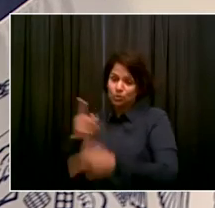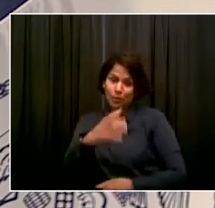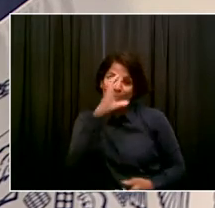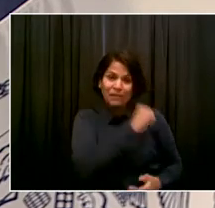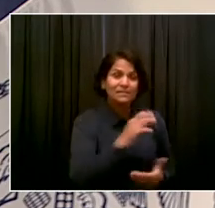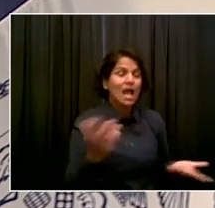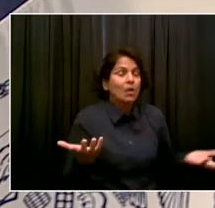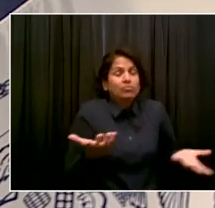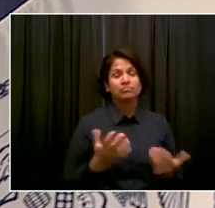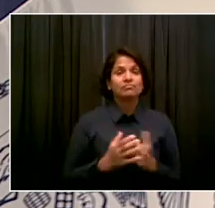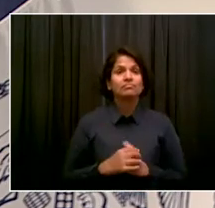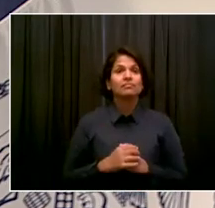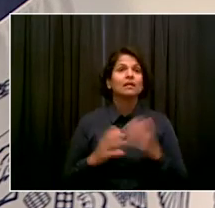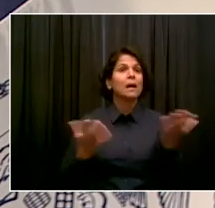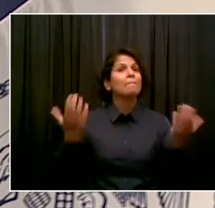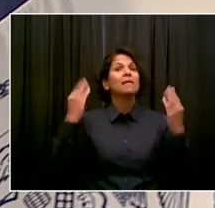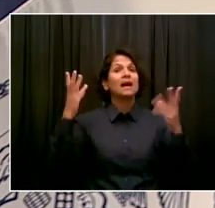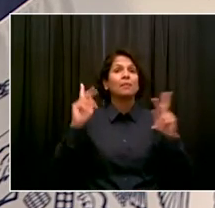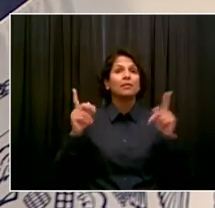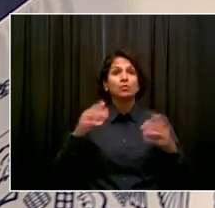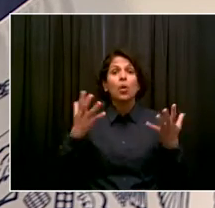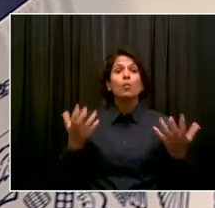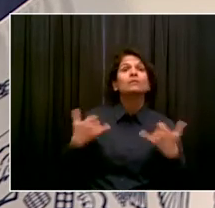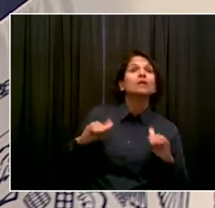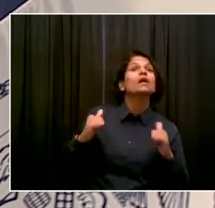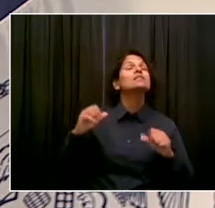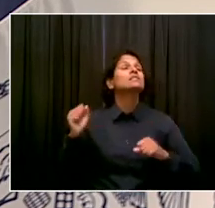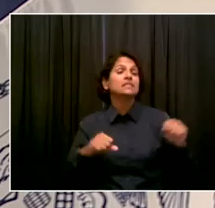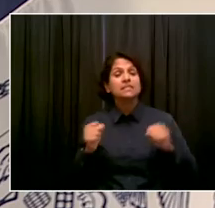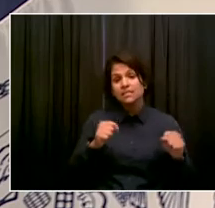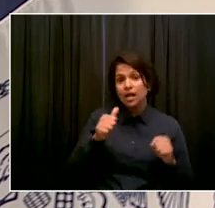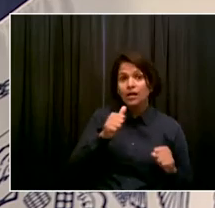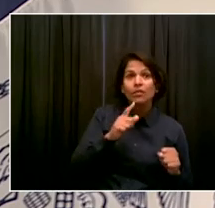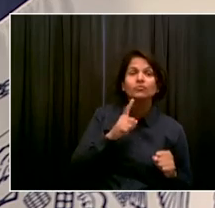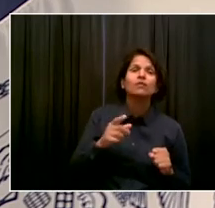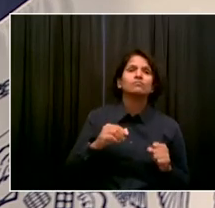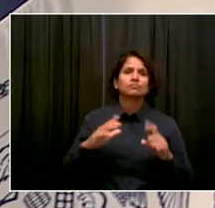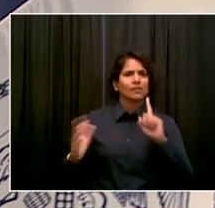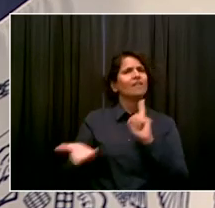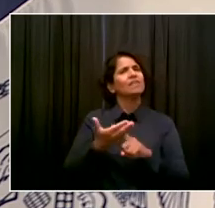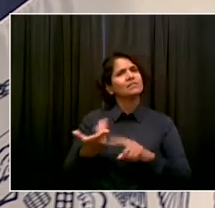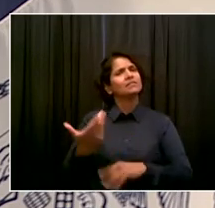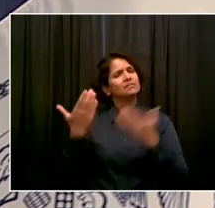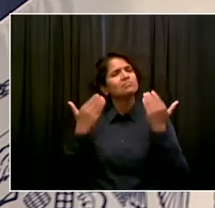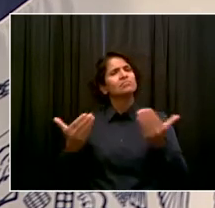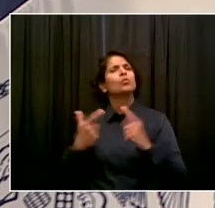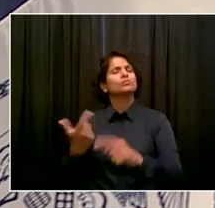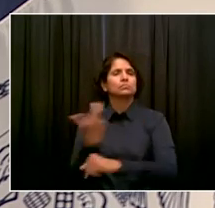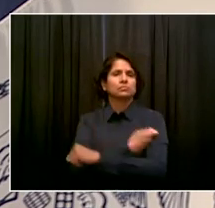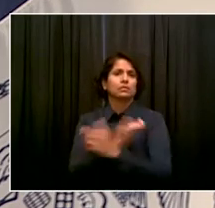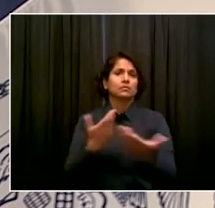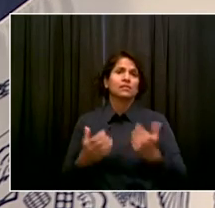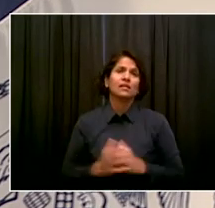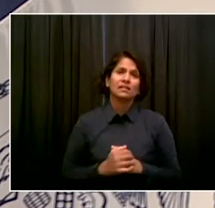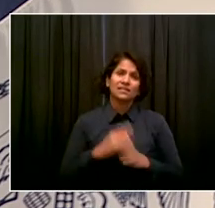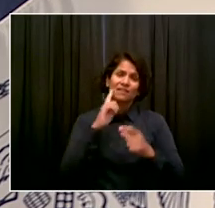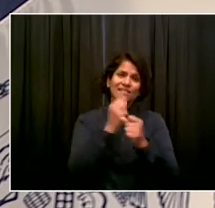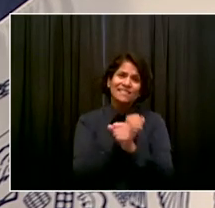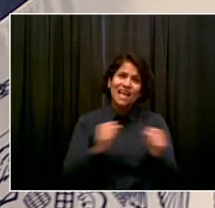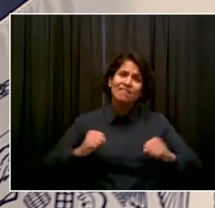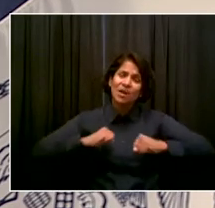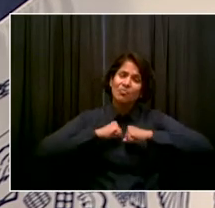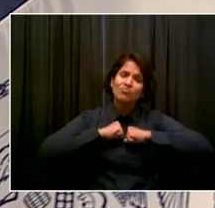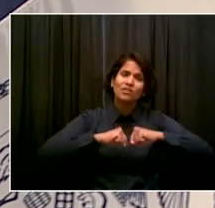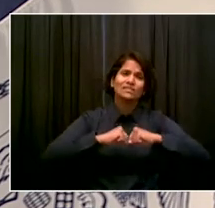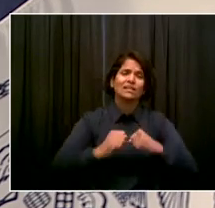for their own protection. We are doing this for your protection, your family, your community. So once again, the right thing to do,